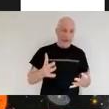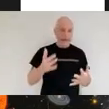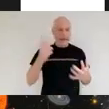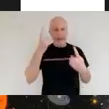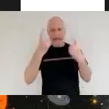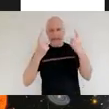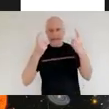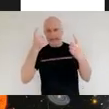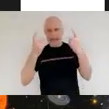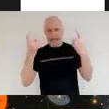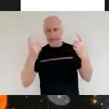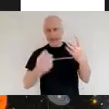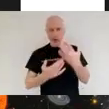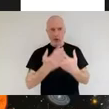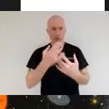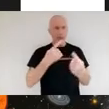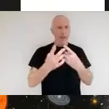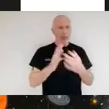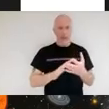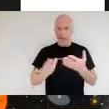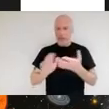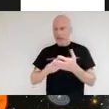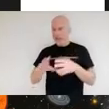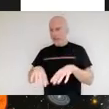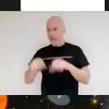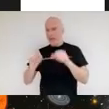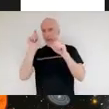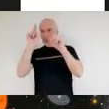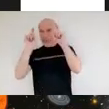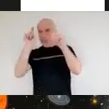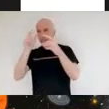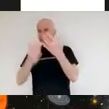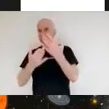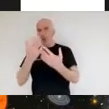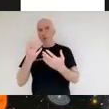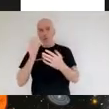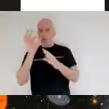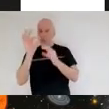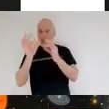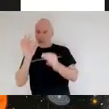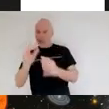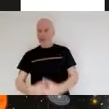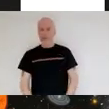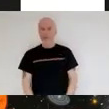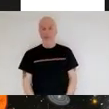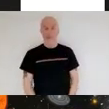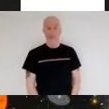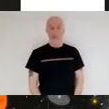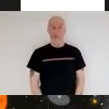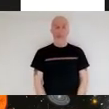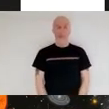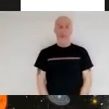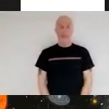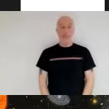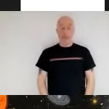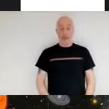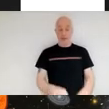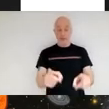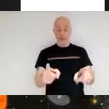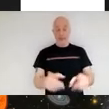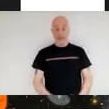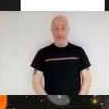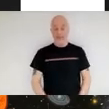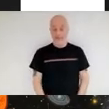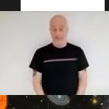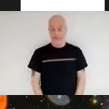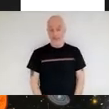spark new questions here's an example of the kind of things that we're looking for so on the left we have